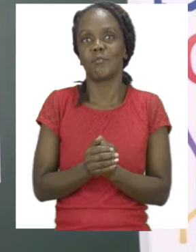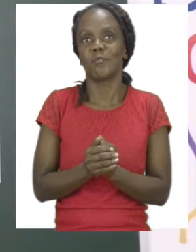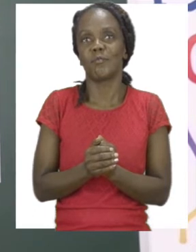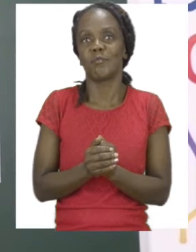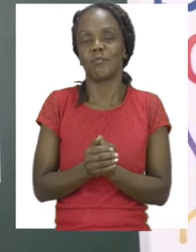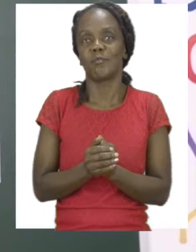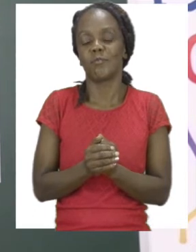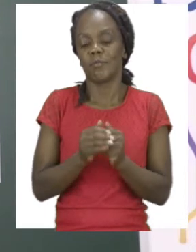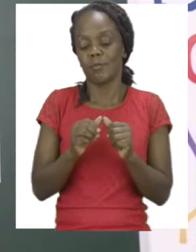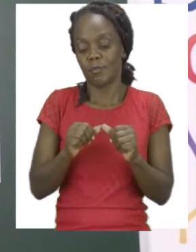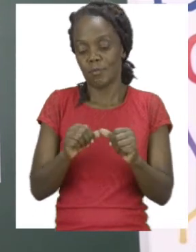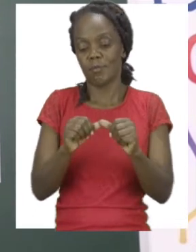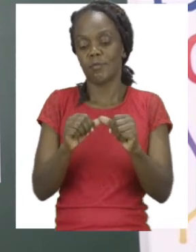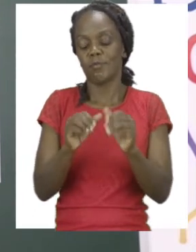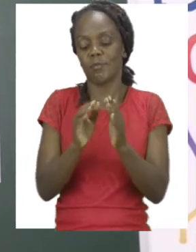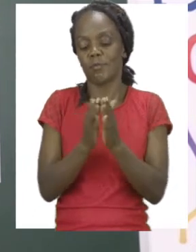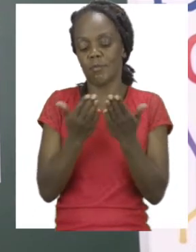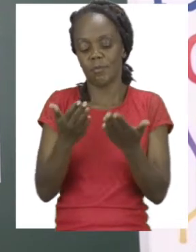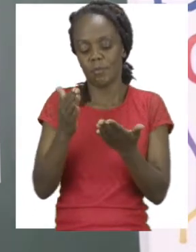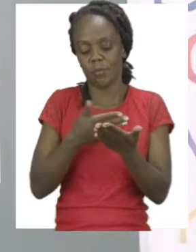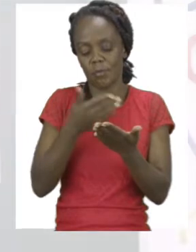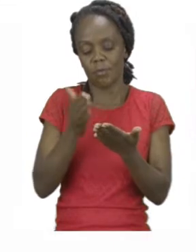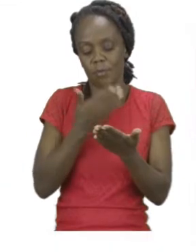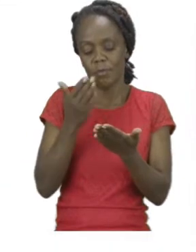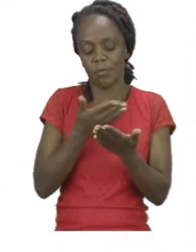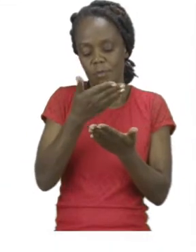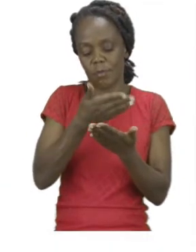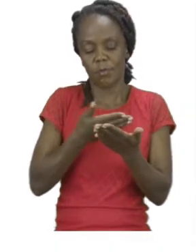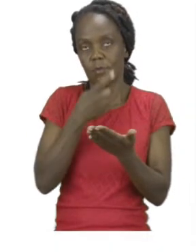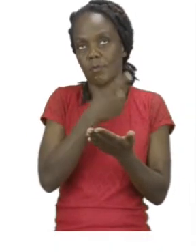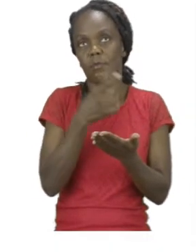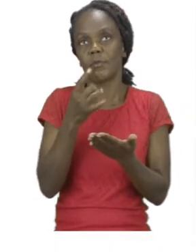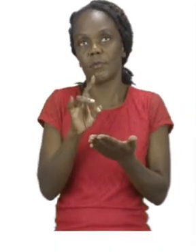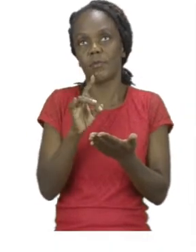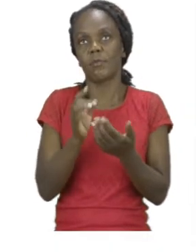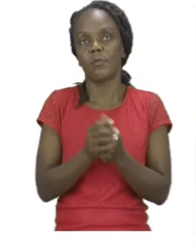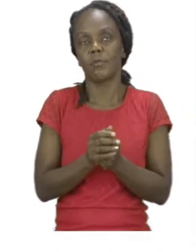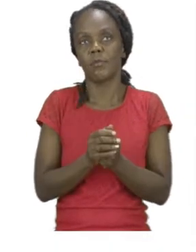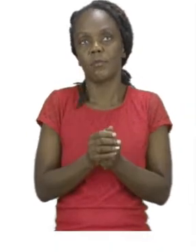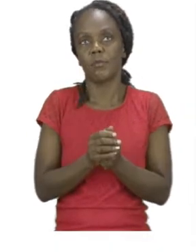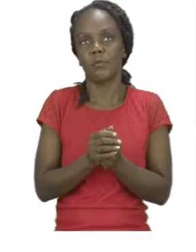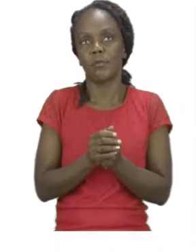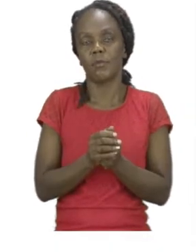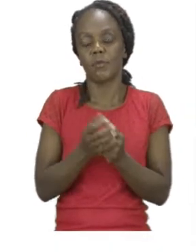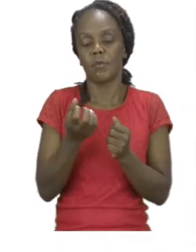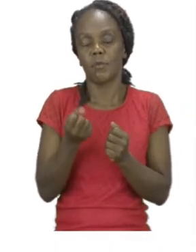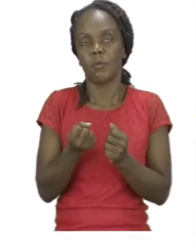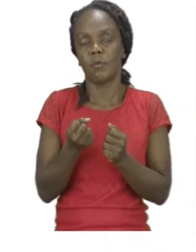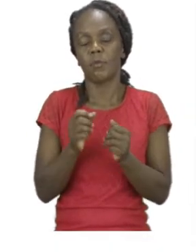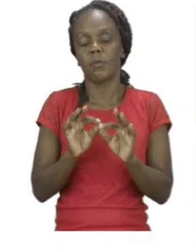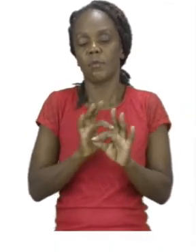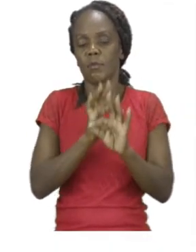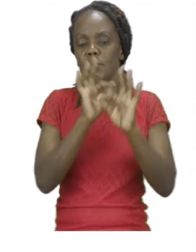next exercise on page 18. On page 18, we have a cute teddy bear. Yay!